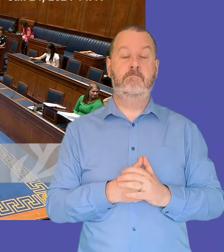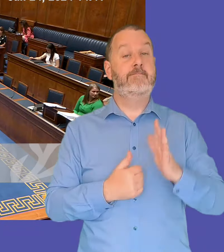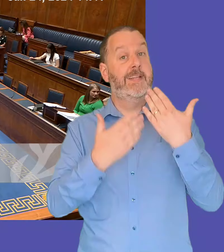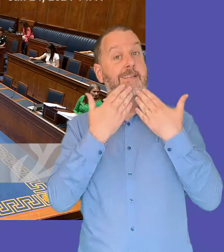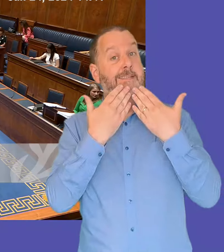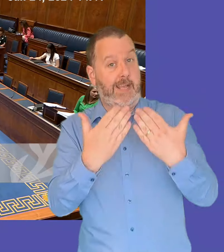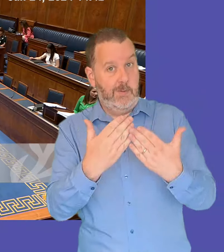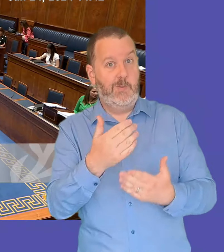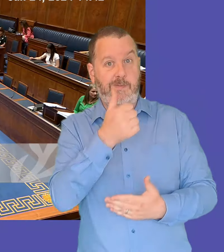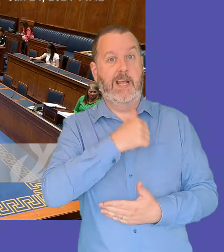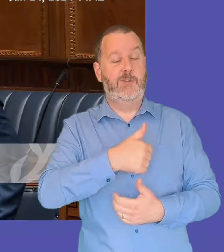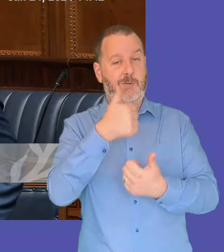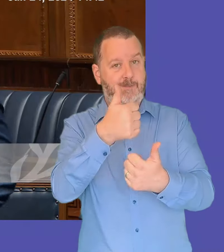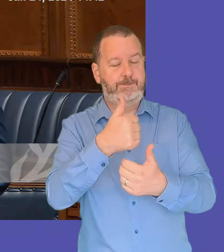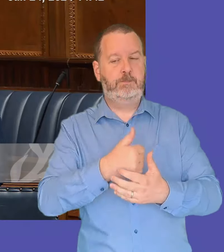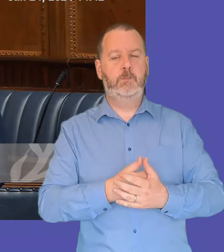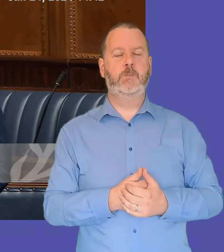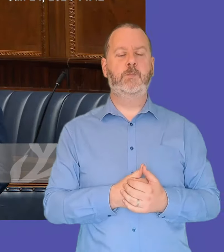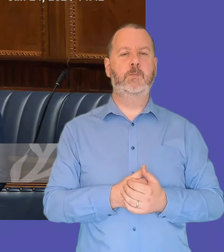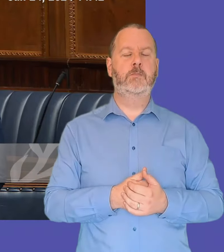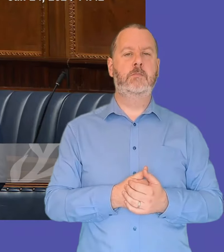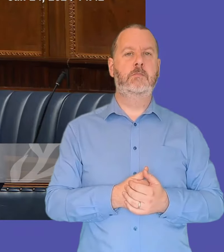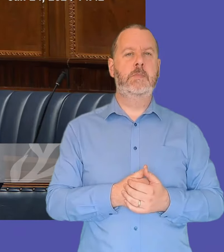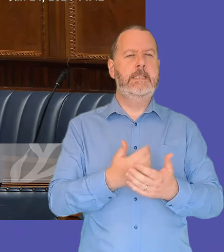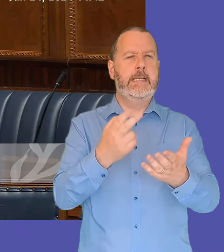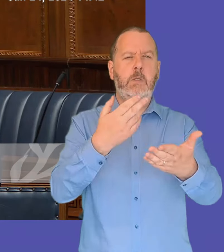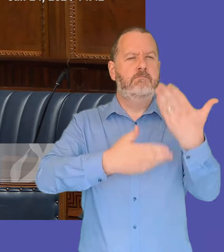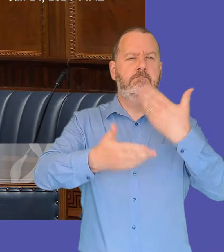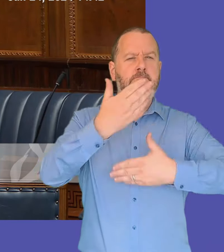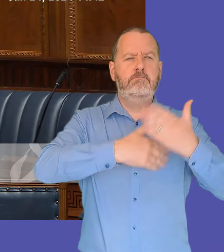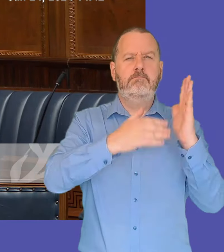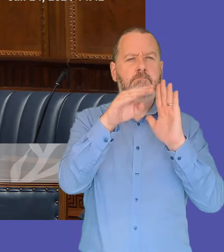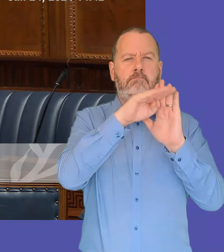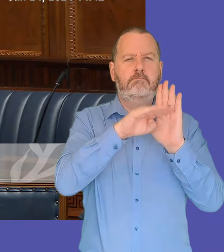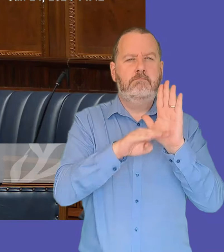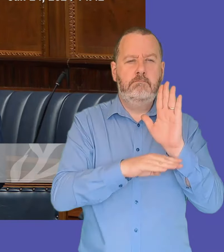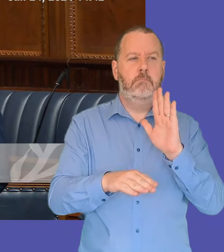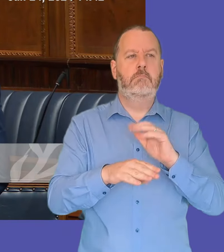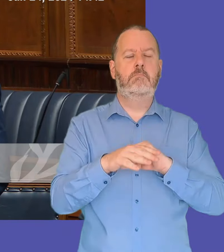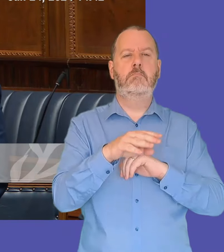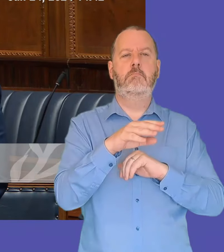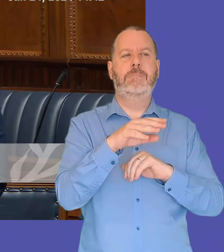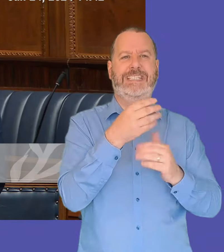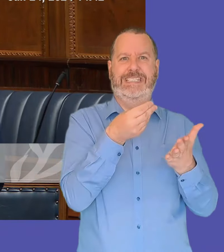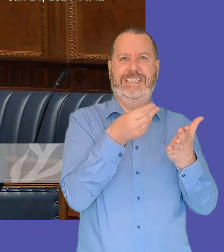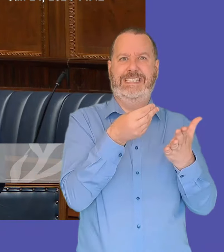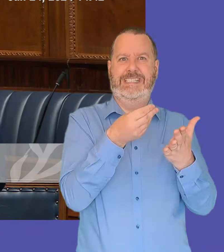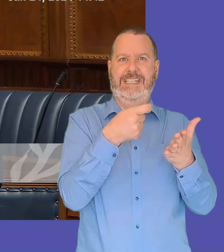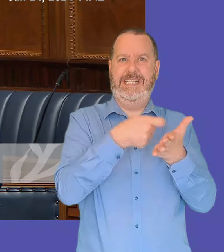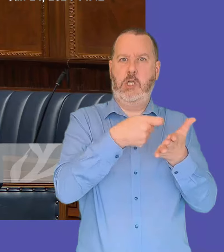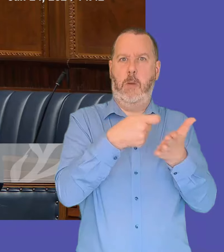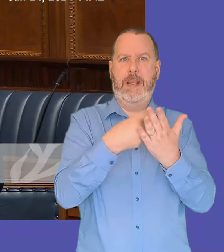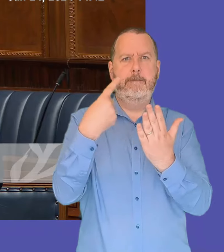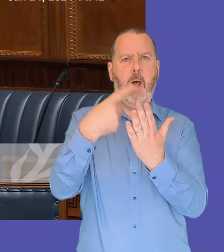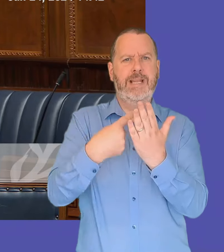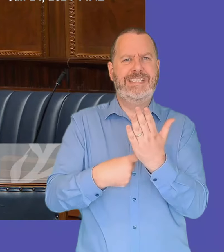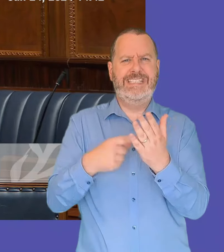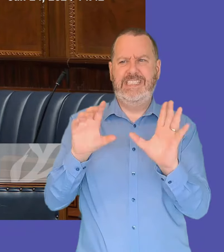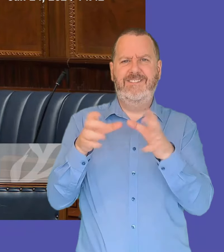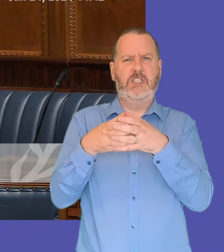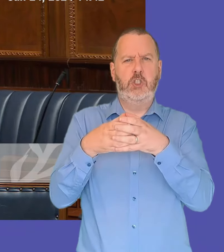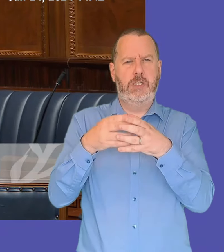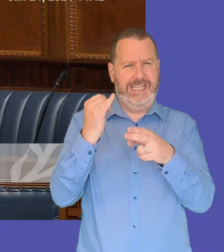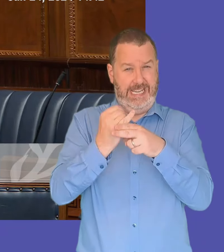your answer um can you set out the work then that the economic policy division that's part of of your department